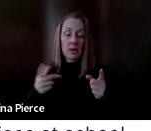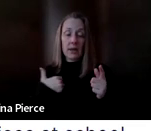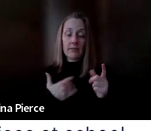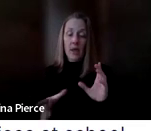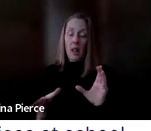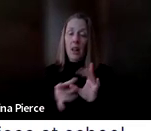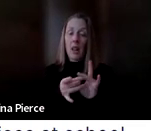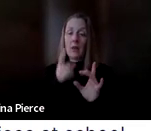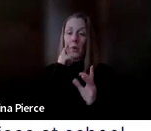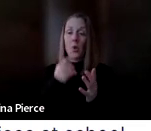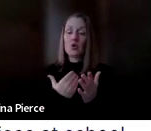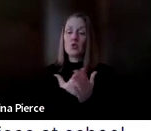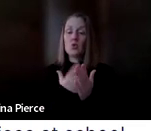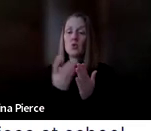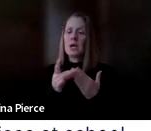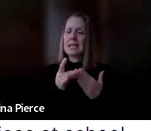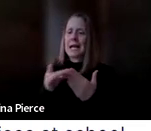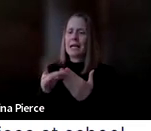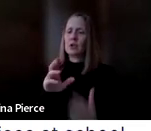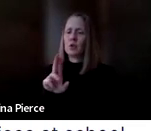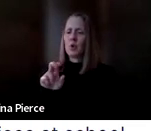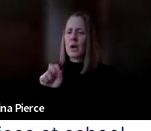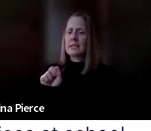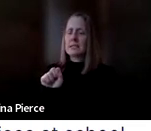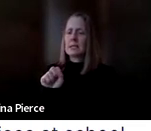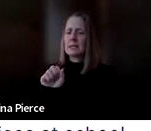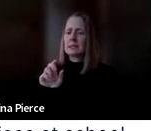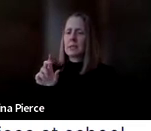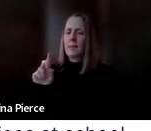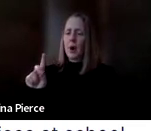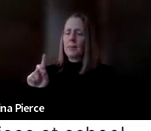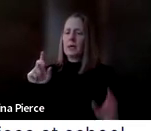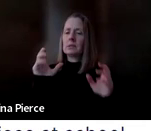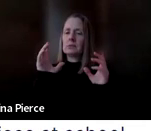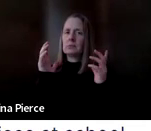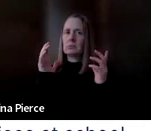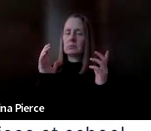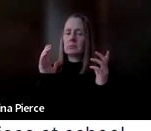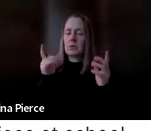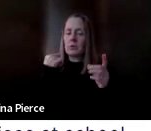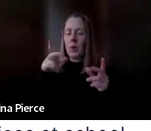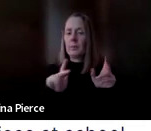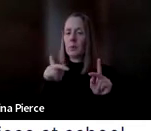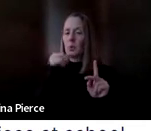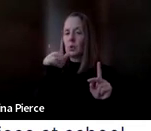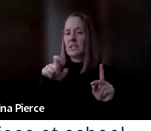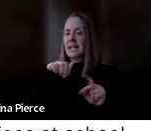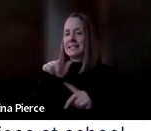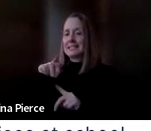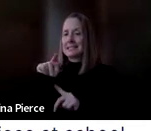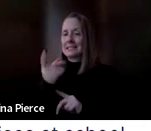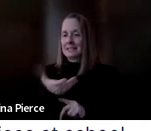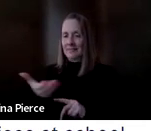for the new guidance from the u.s department of ed uh regarding individuals who need at devices and services at school